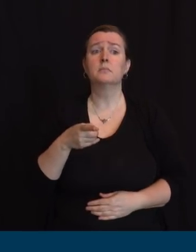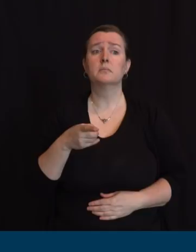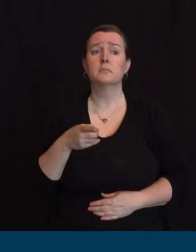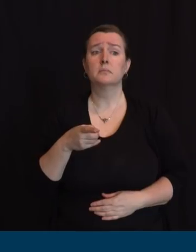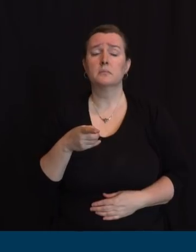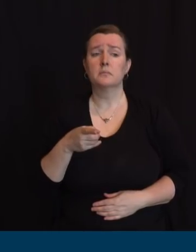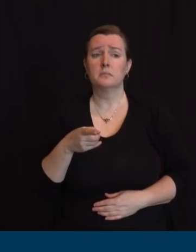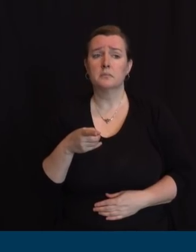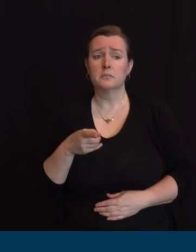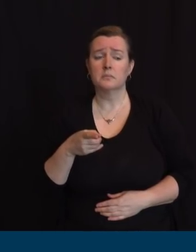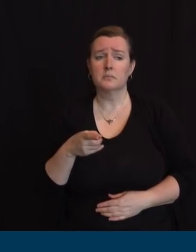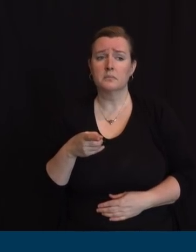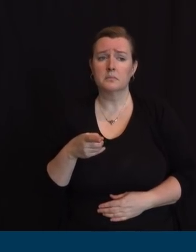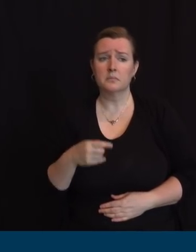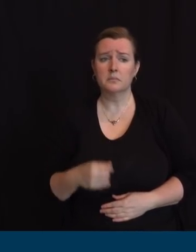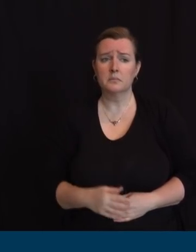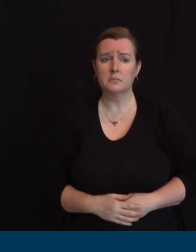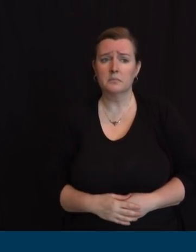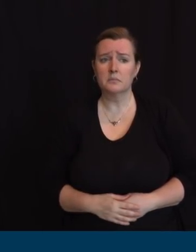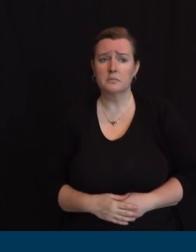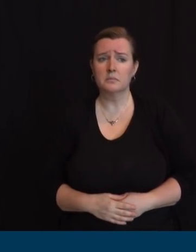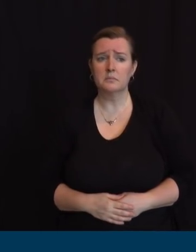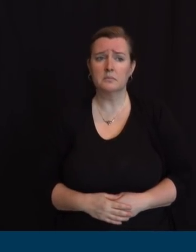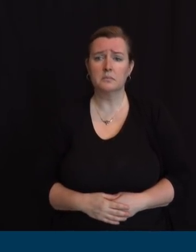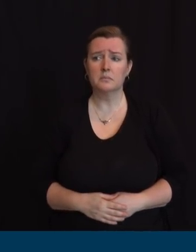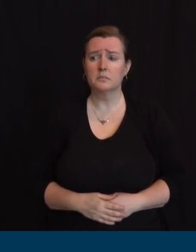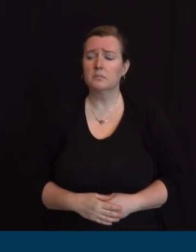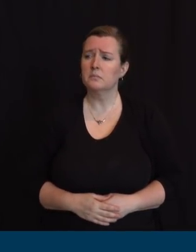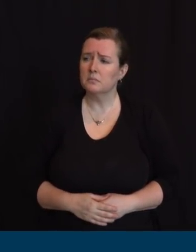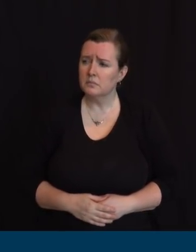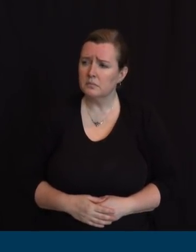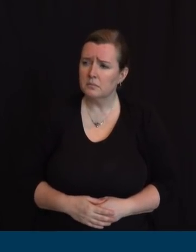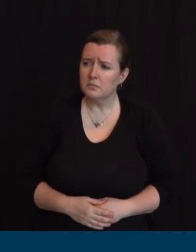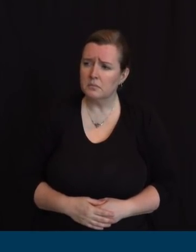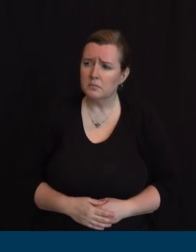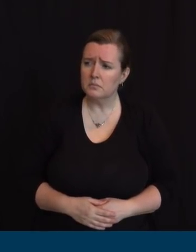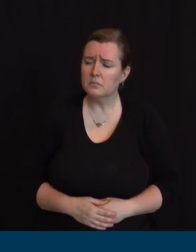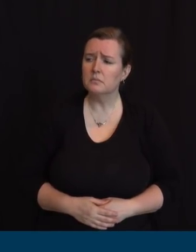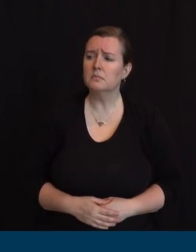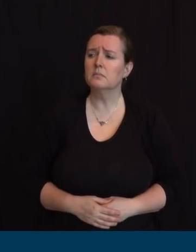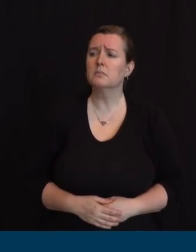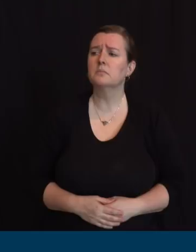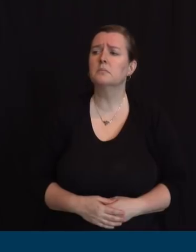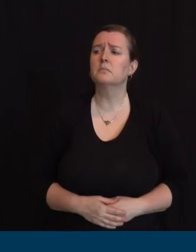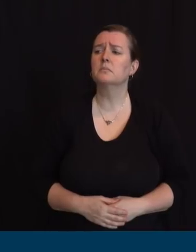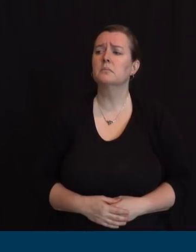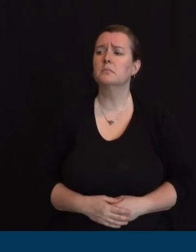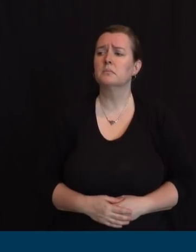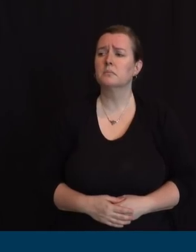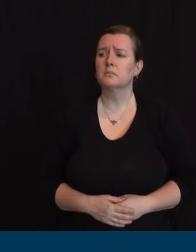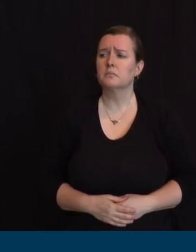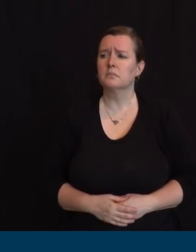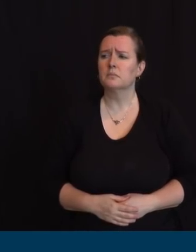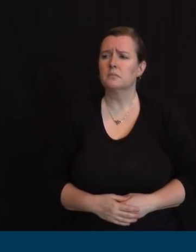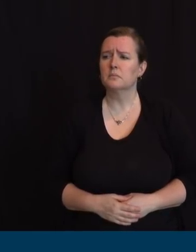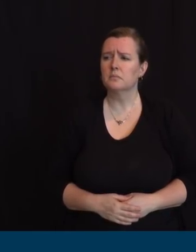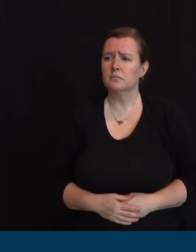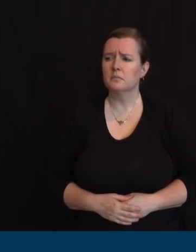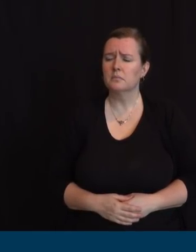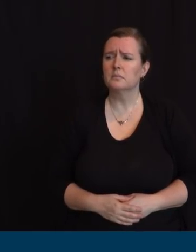don't even need to say it. On the question, on the subject of ventilators, could you remind us